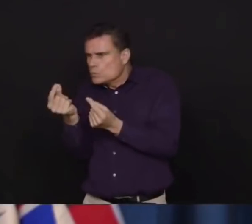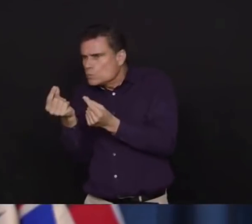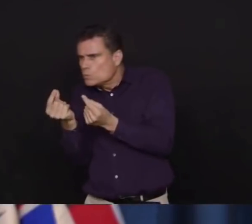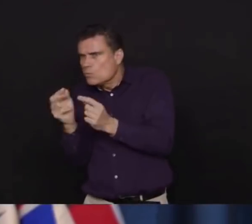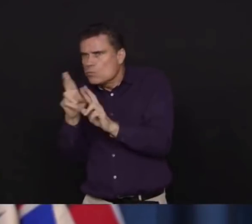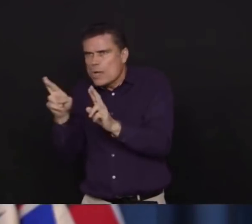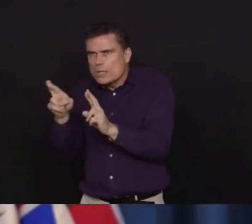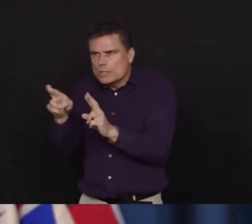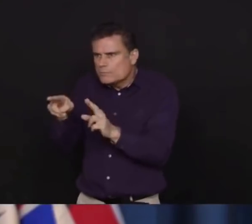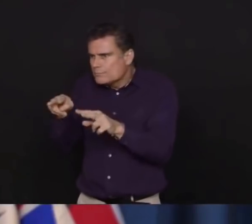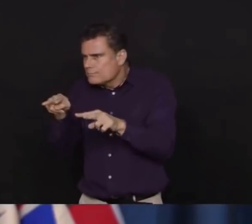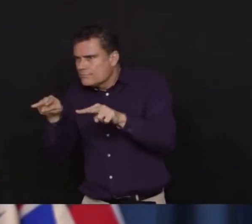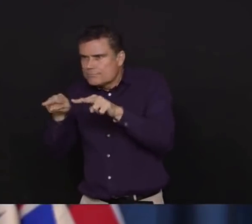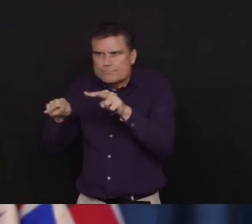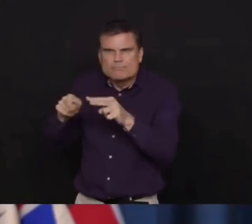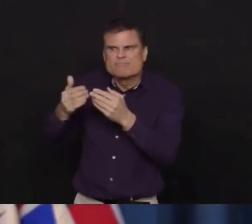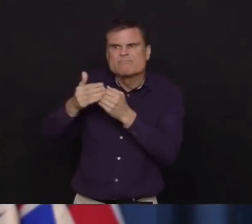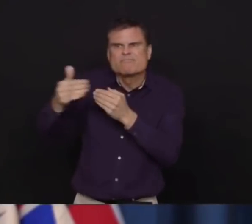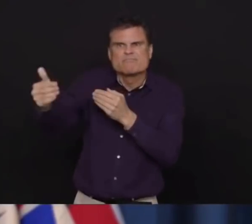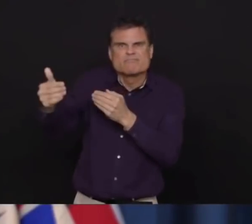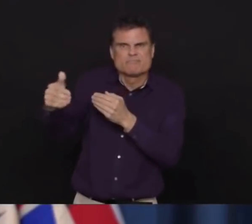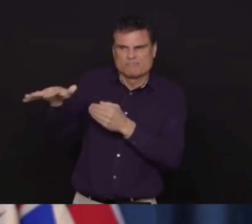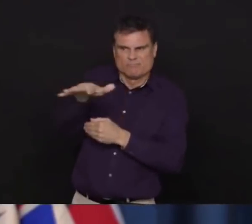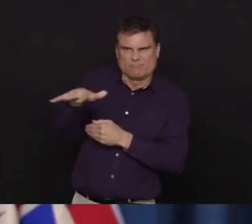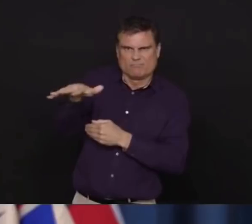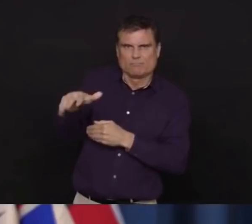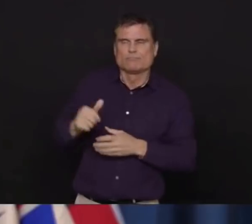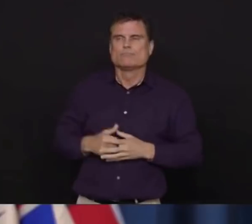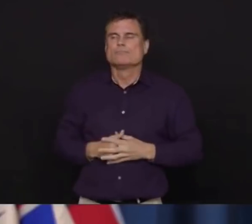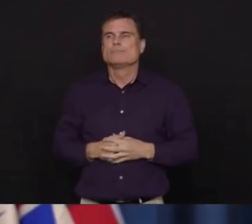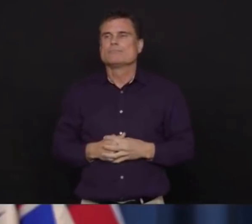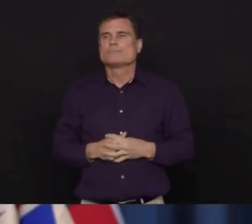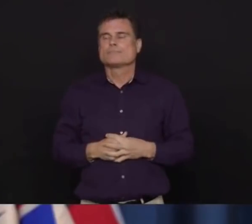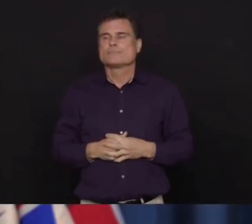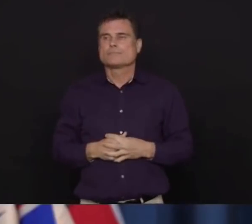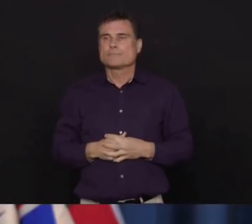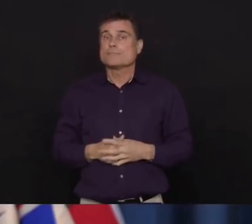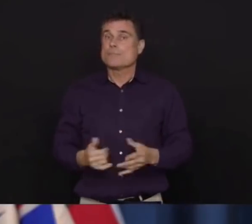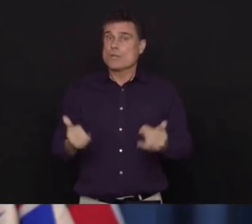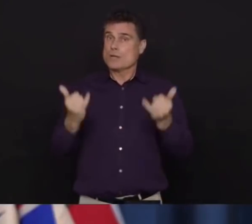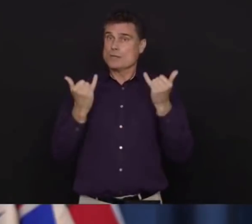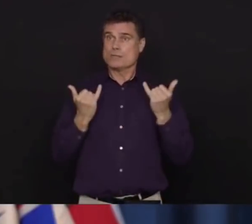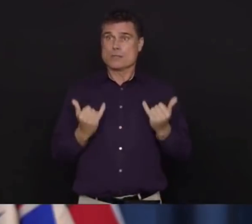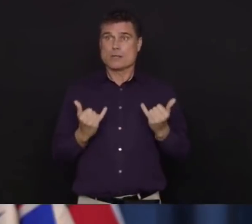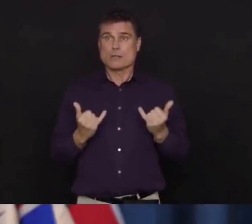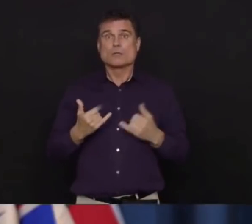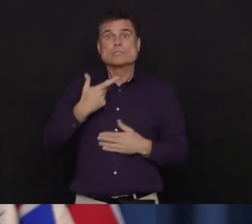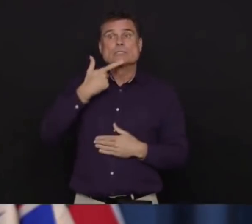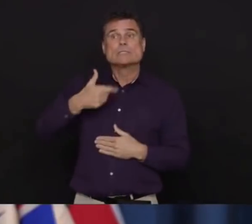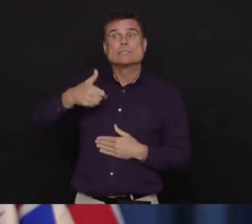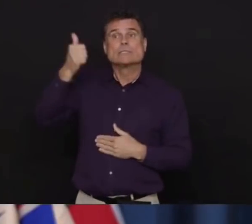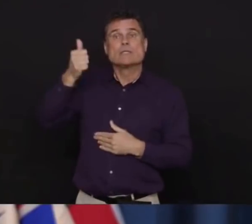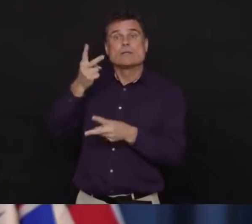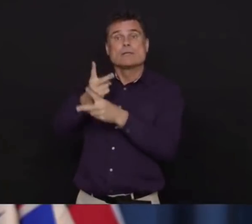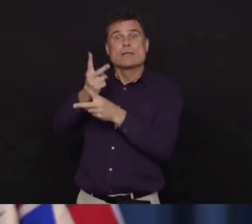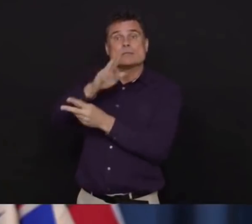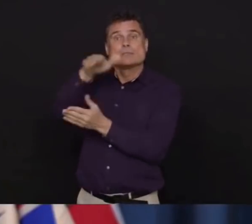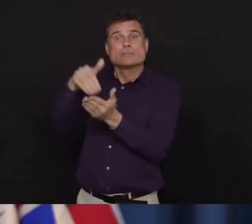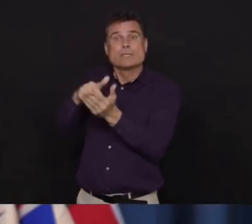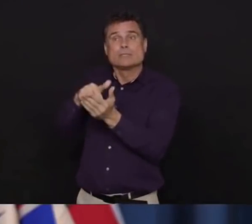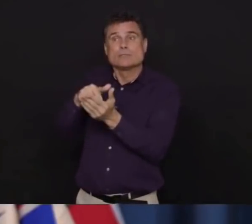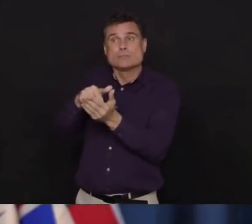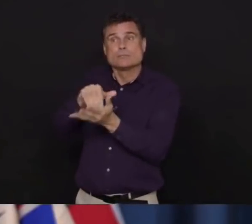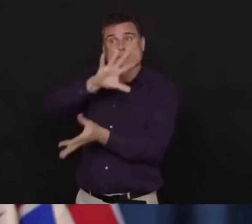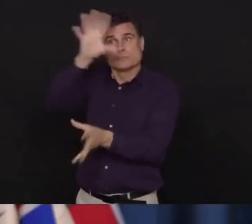21 long-term care assisted living facility outbreaks that are actively being managed both in Fraser Health and in Vancouver